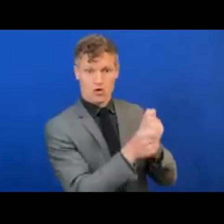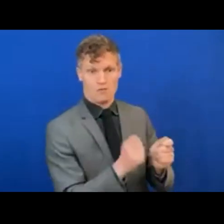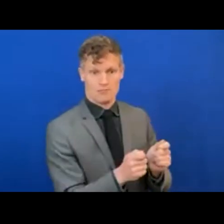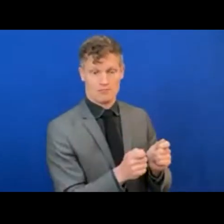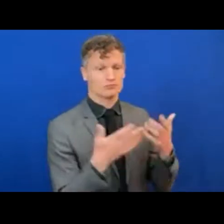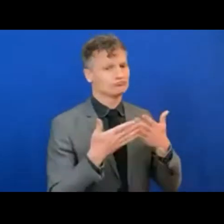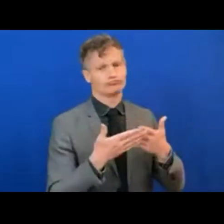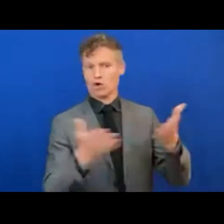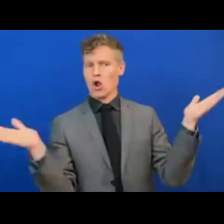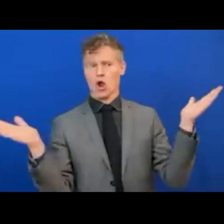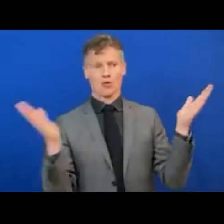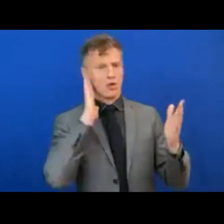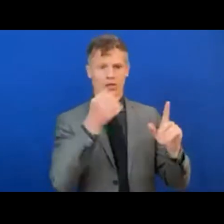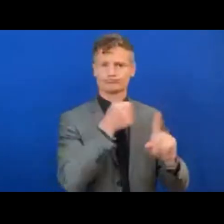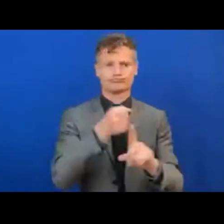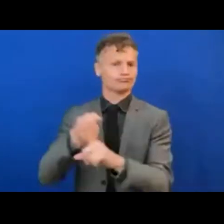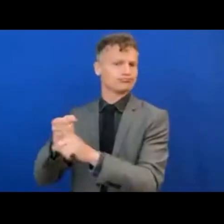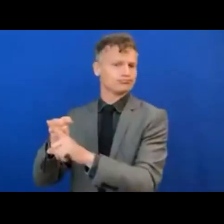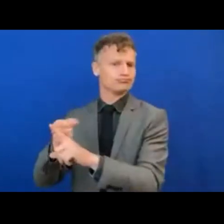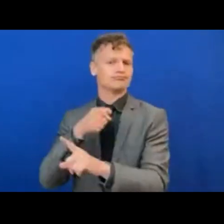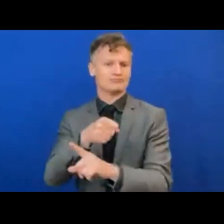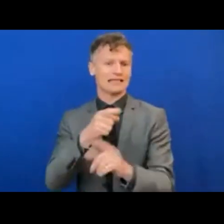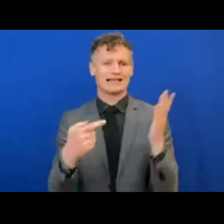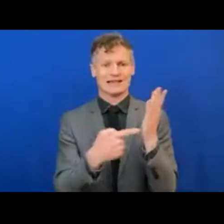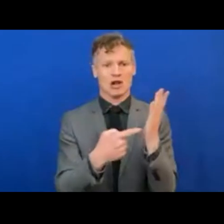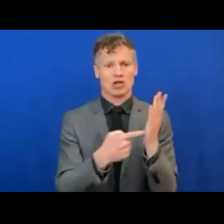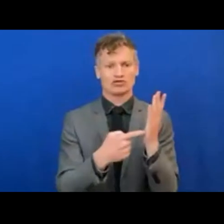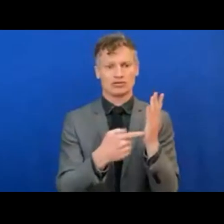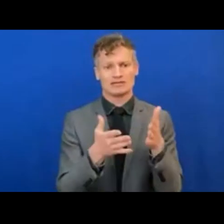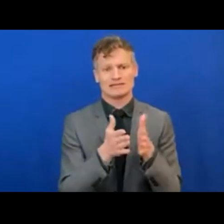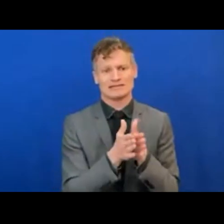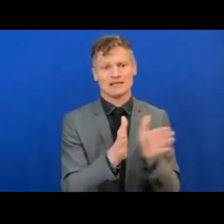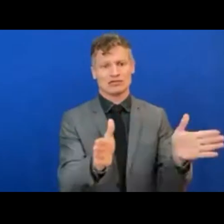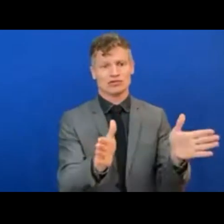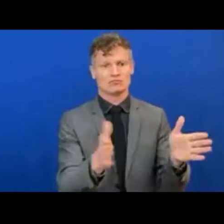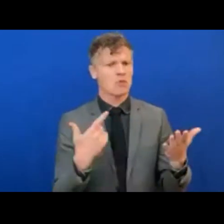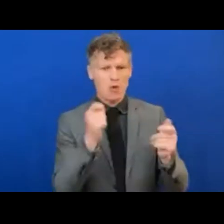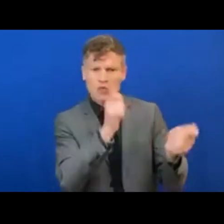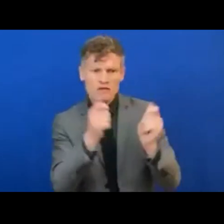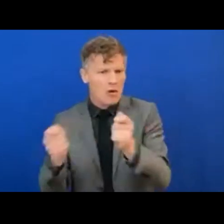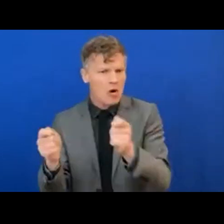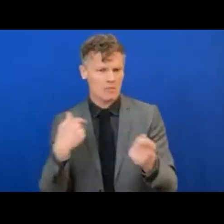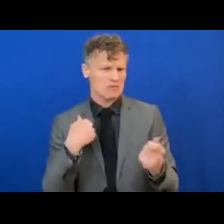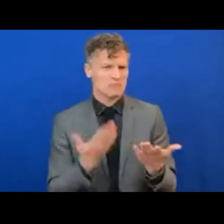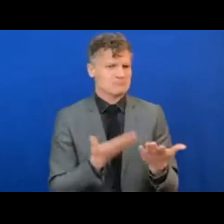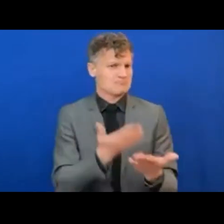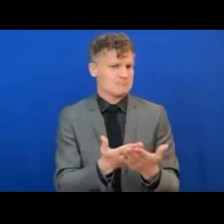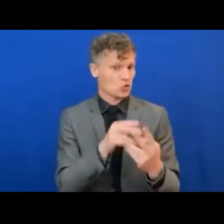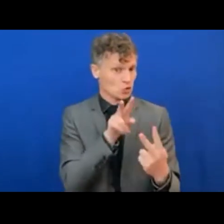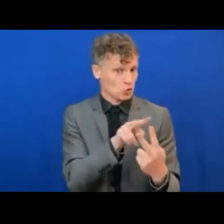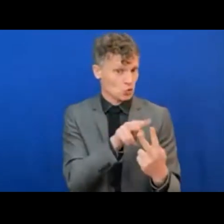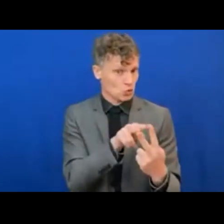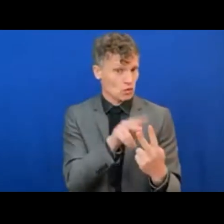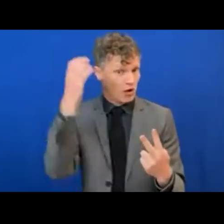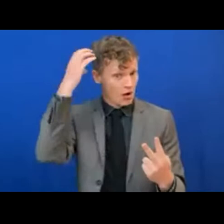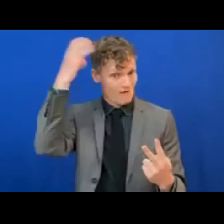technology sector. Let me share two primary reforms briefly that the government is currently